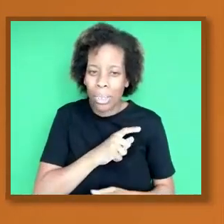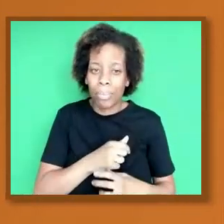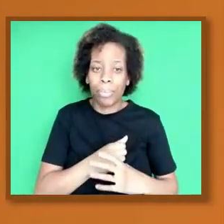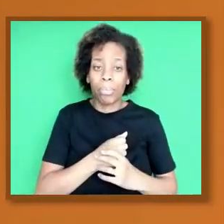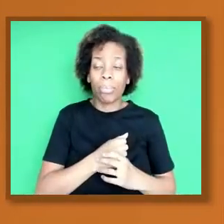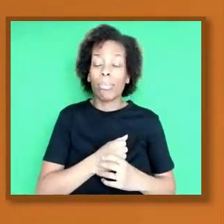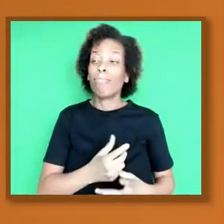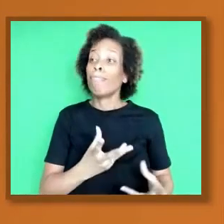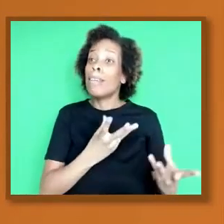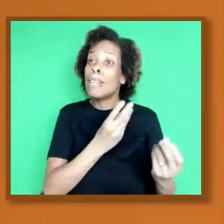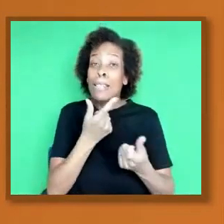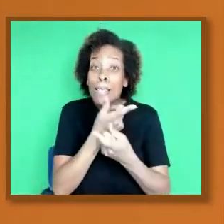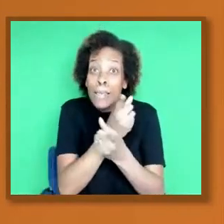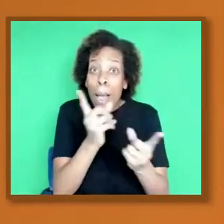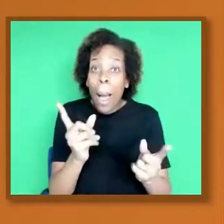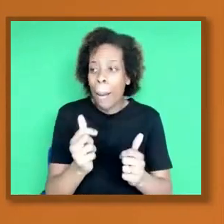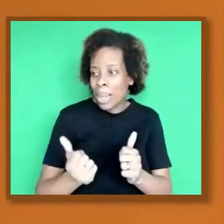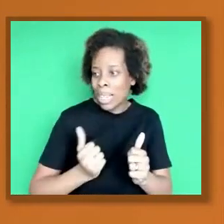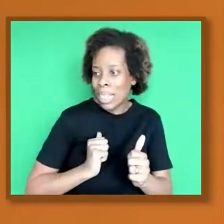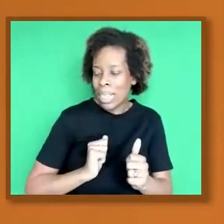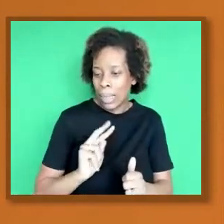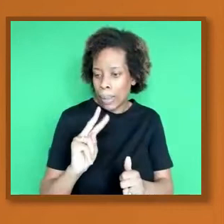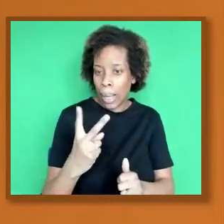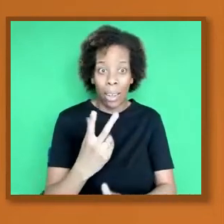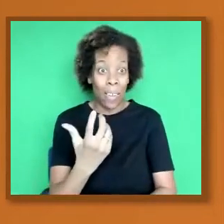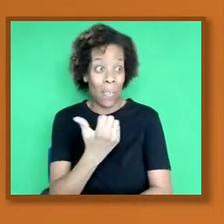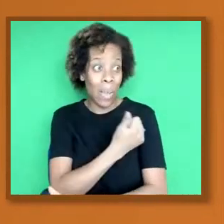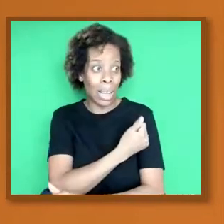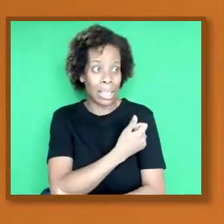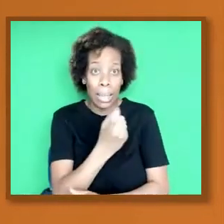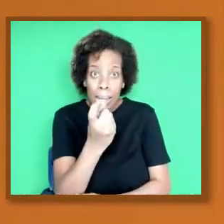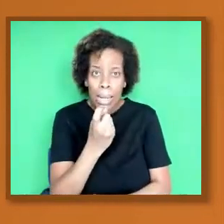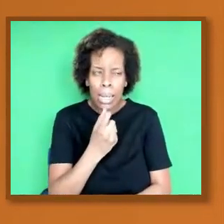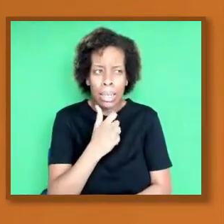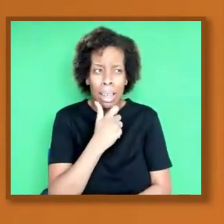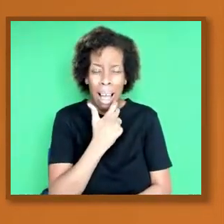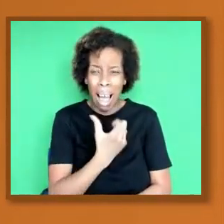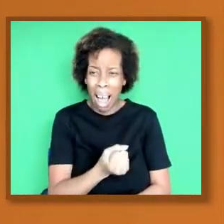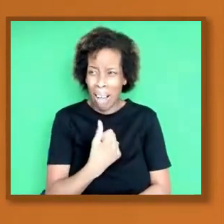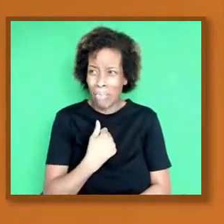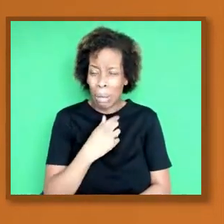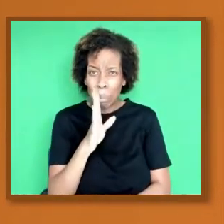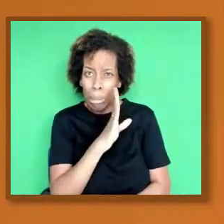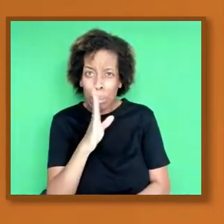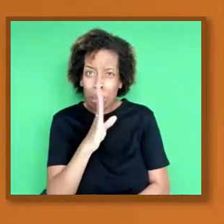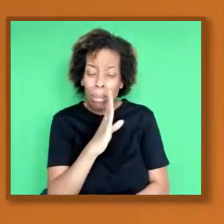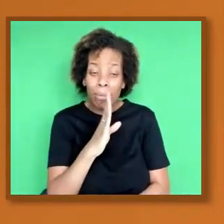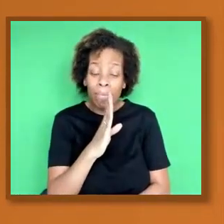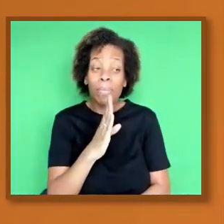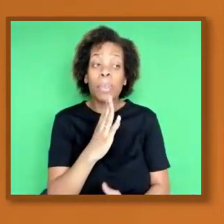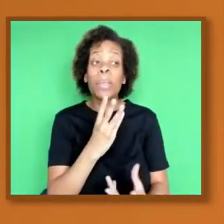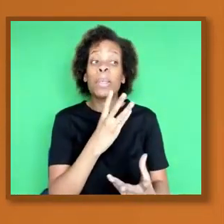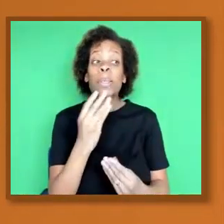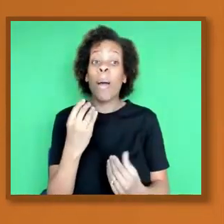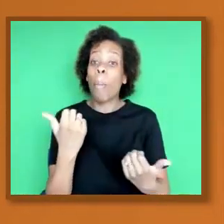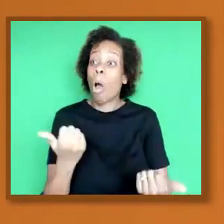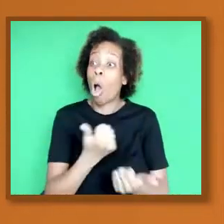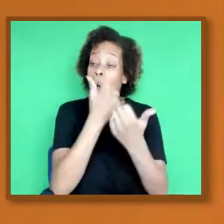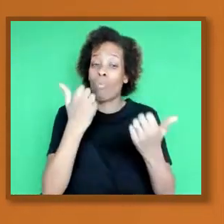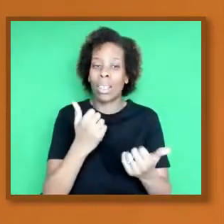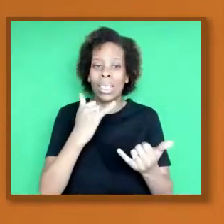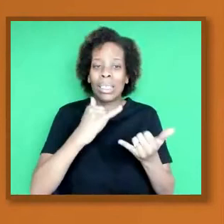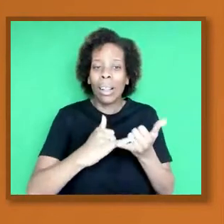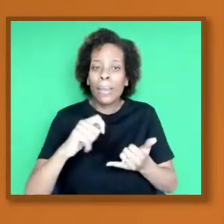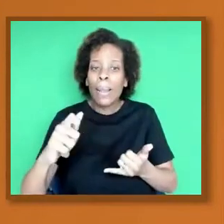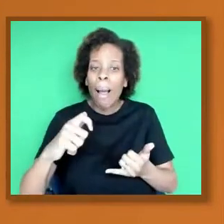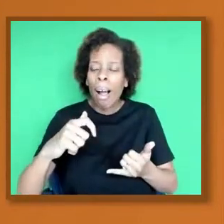vaccine, they are very apprehensive, particularly people with sicker cell anemia. They're not sure whether to